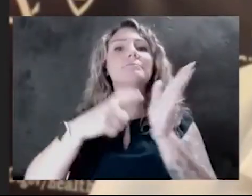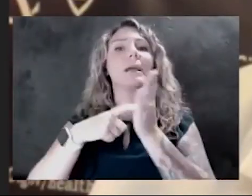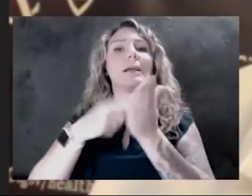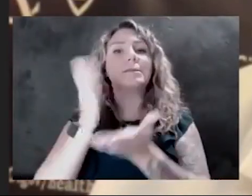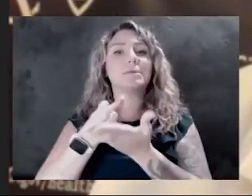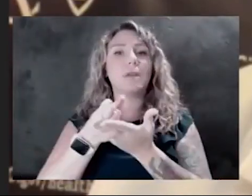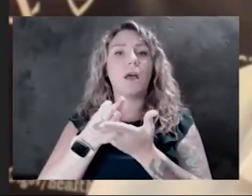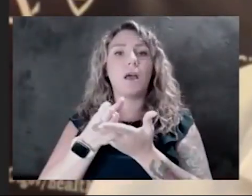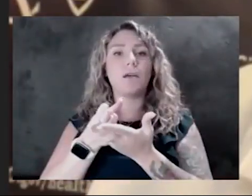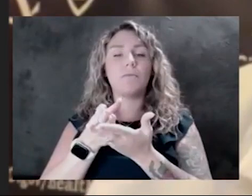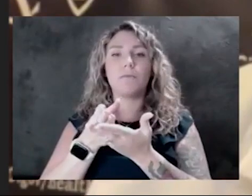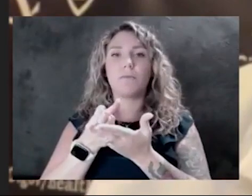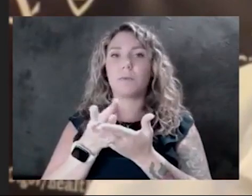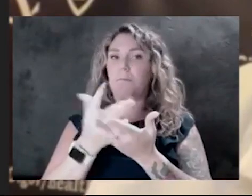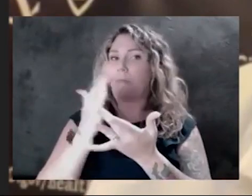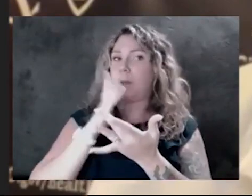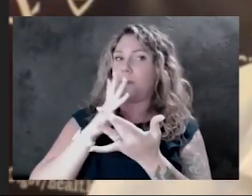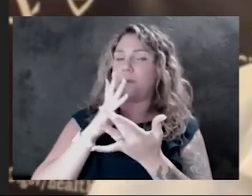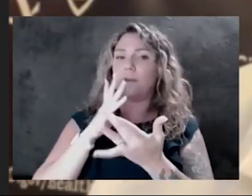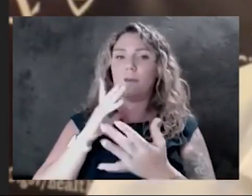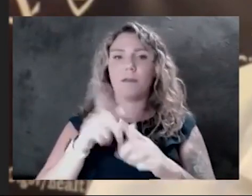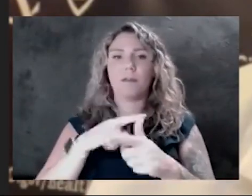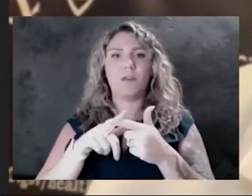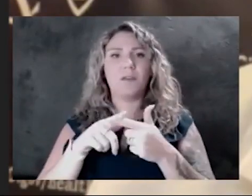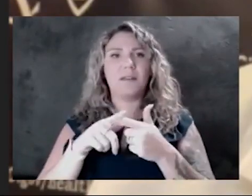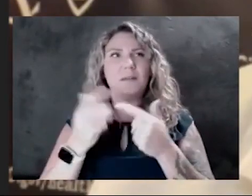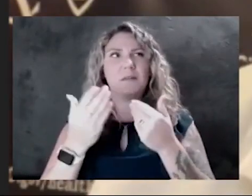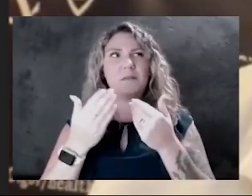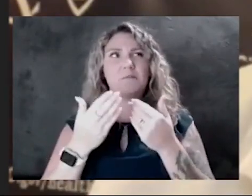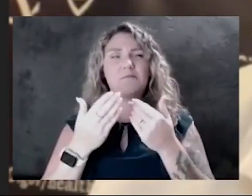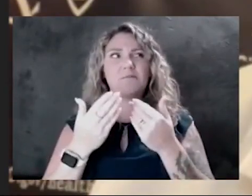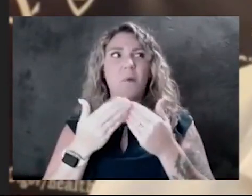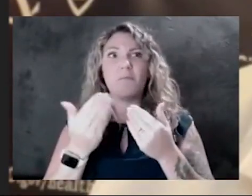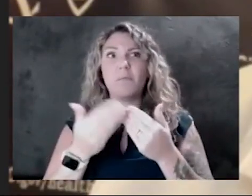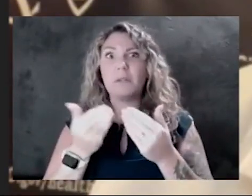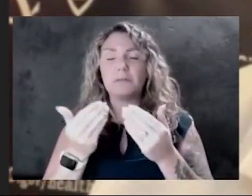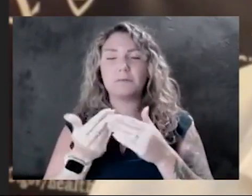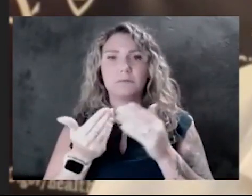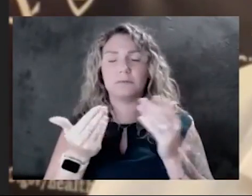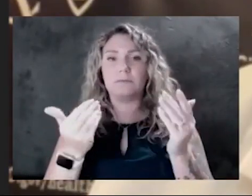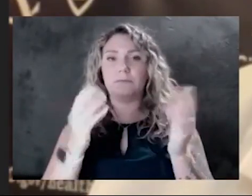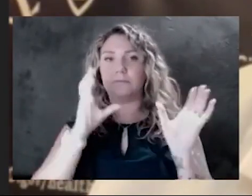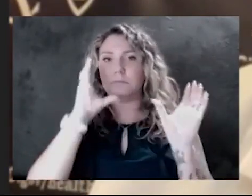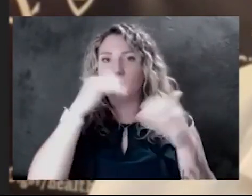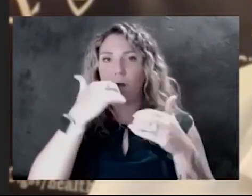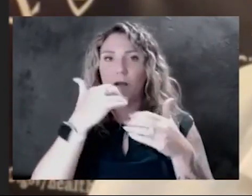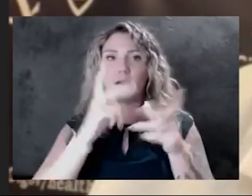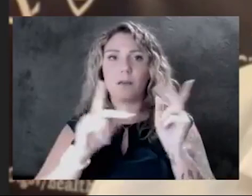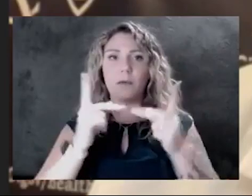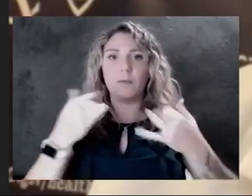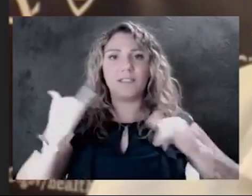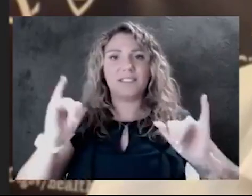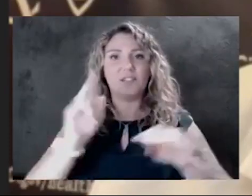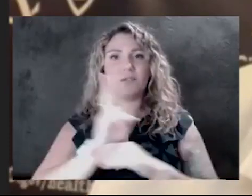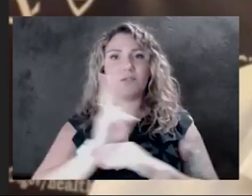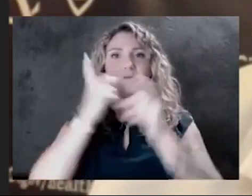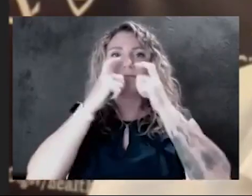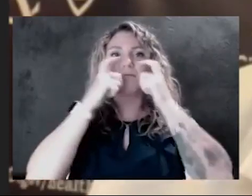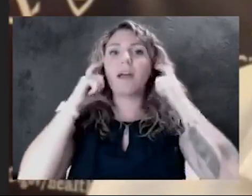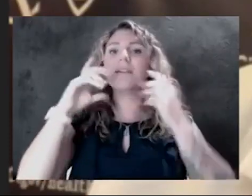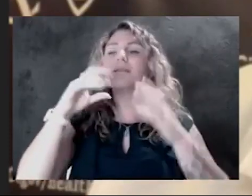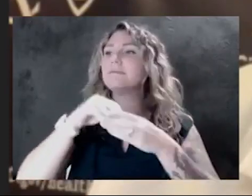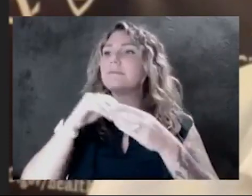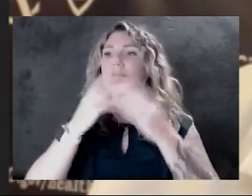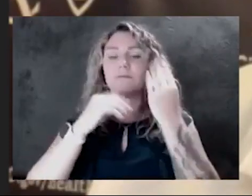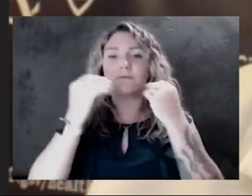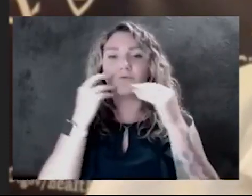required, it was almost ironic that the folks that were still wearing masks in the grocery stores and so forth